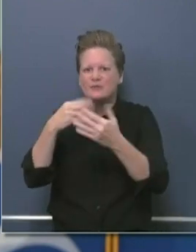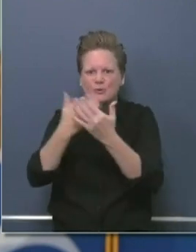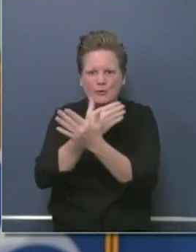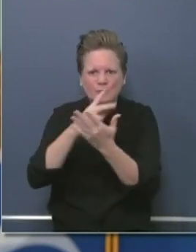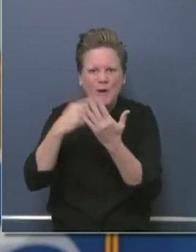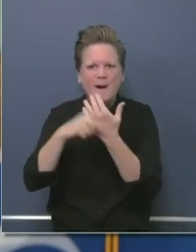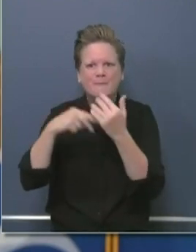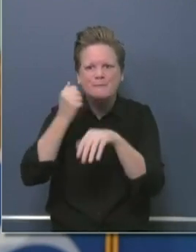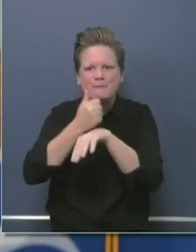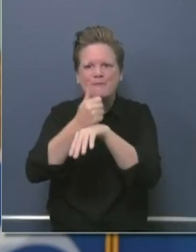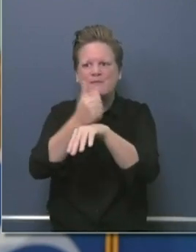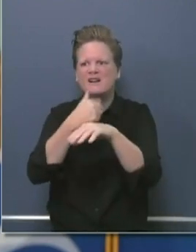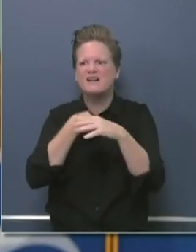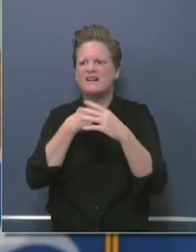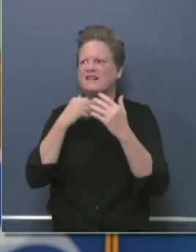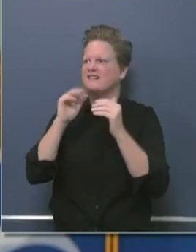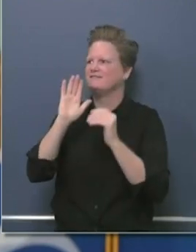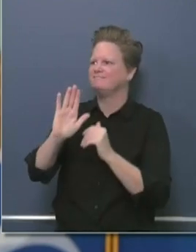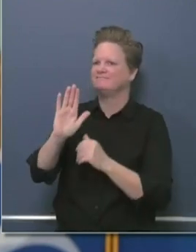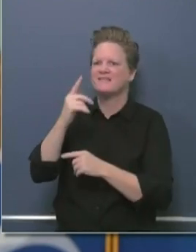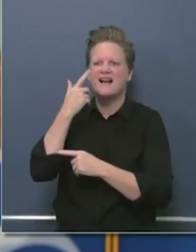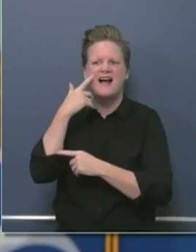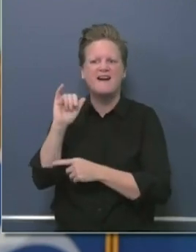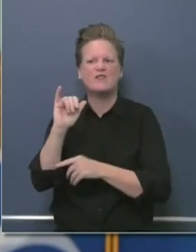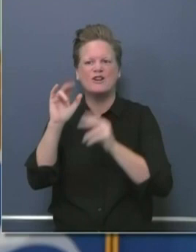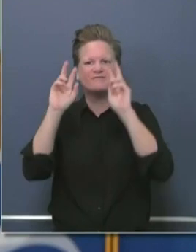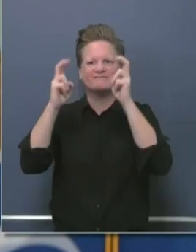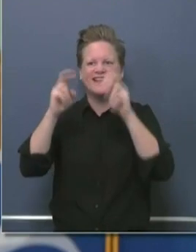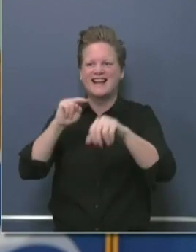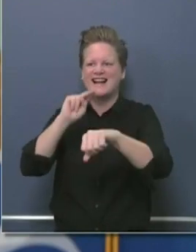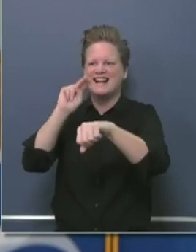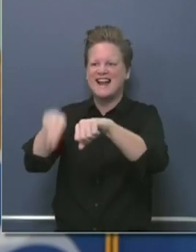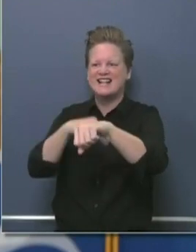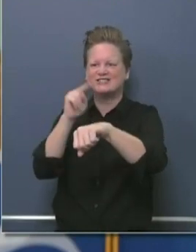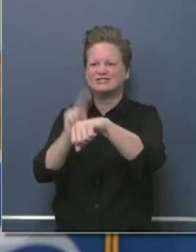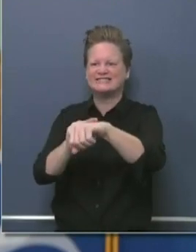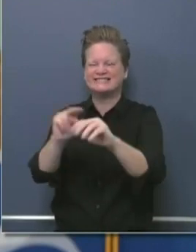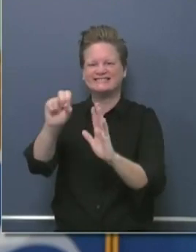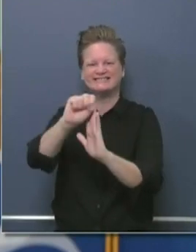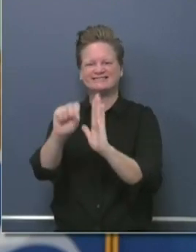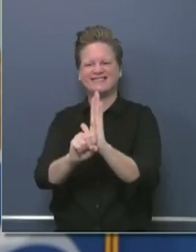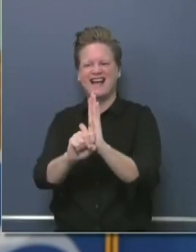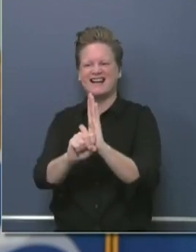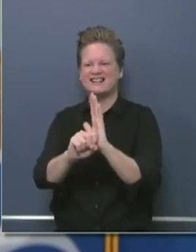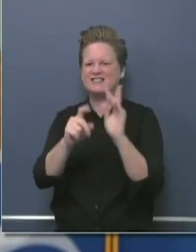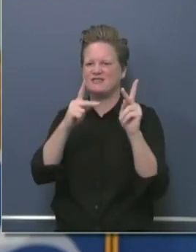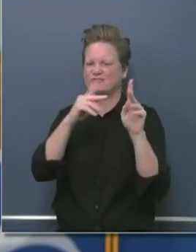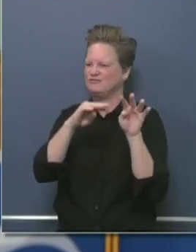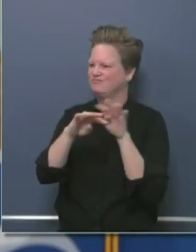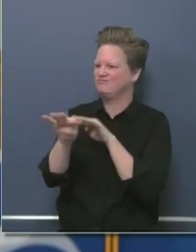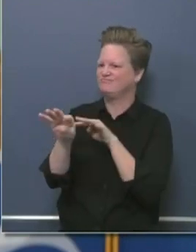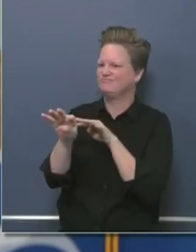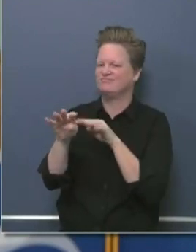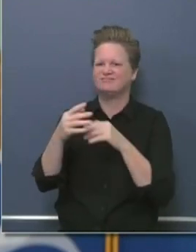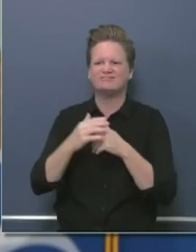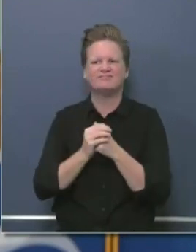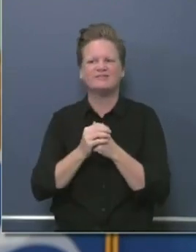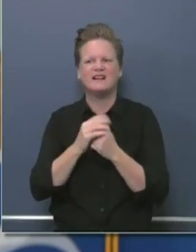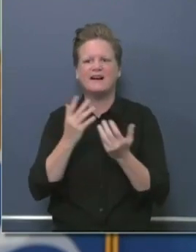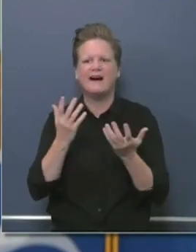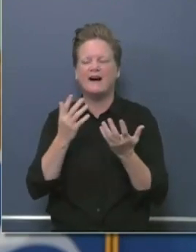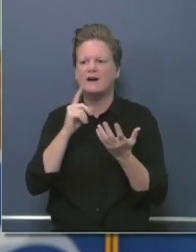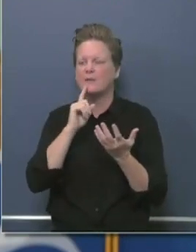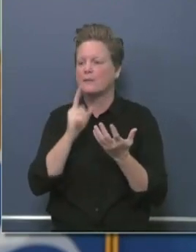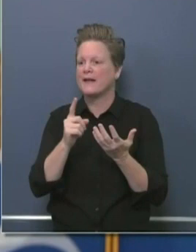distinction by that, it's a figurative term, not a literal term. The one thing that we don't have is a printing press. We are